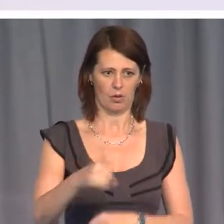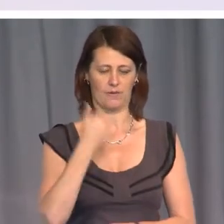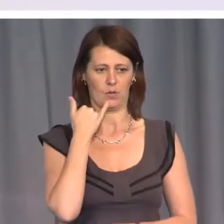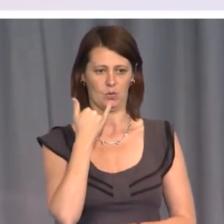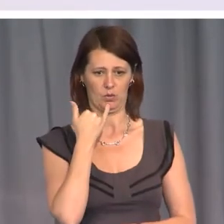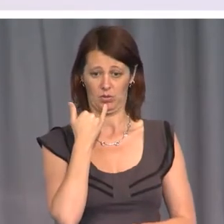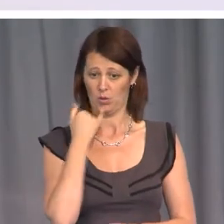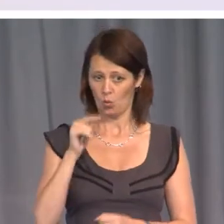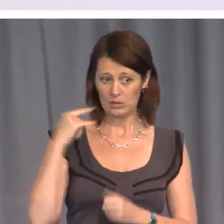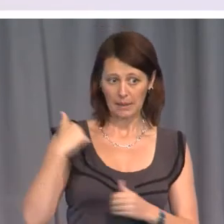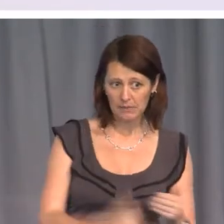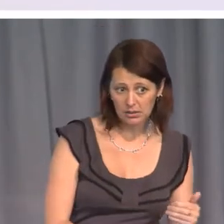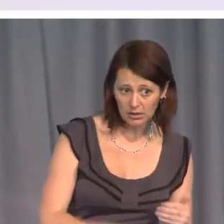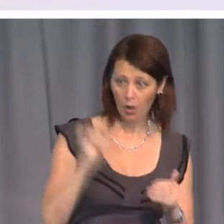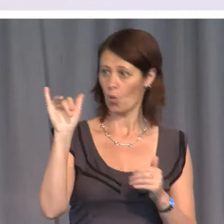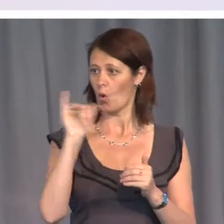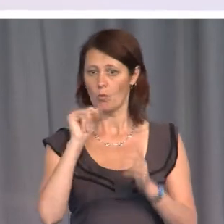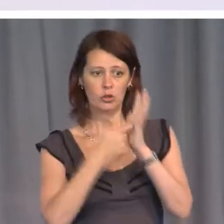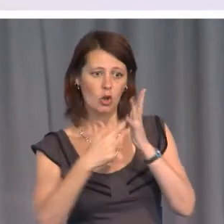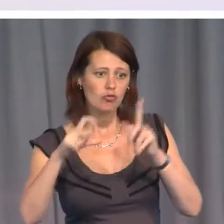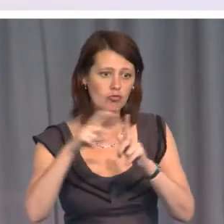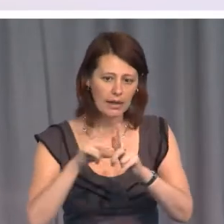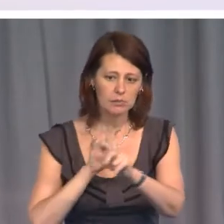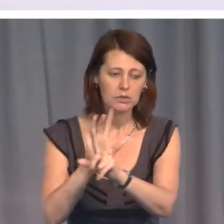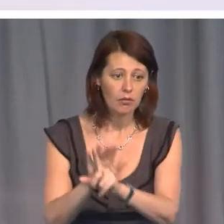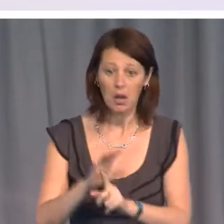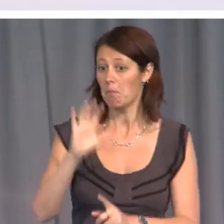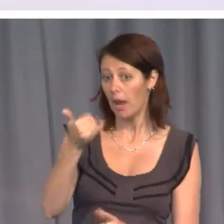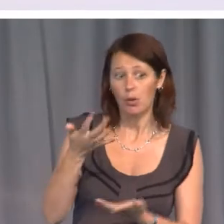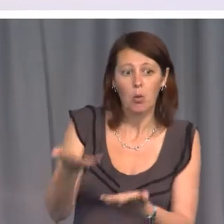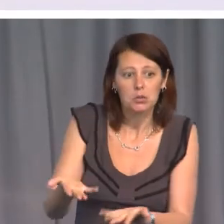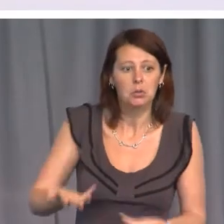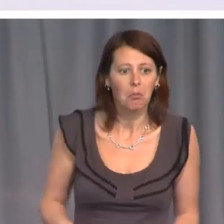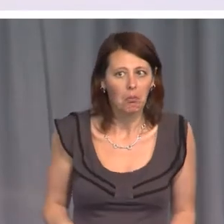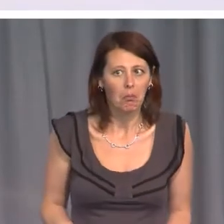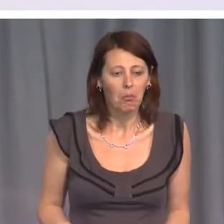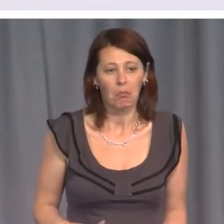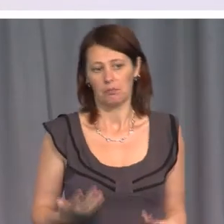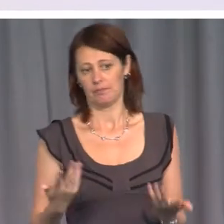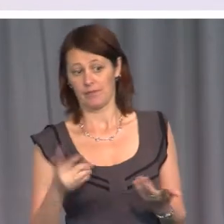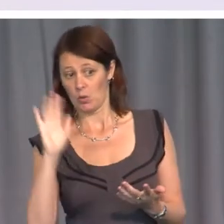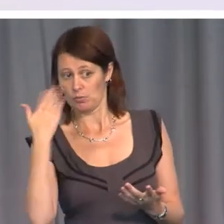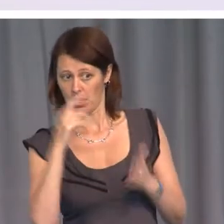Was it a minister? Was it Mr Rudd himself? May well have been. He was once a diplomat.